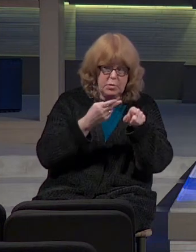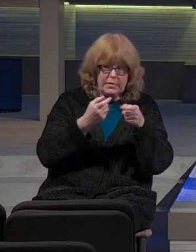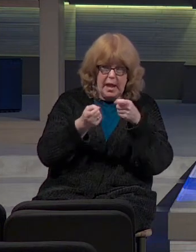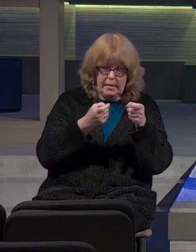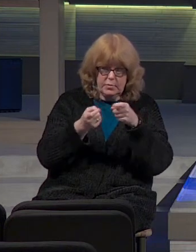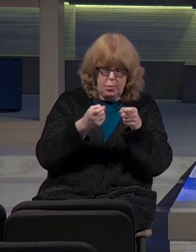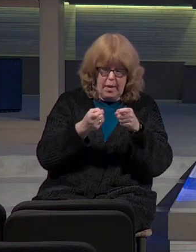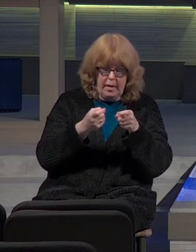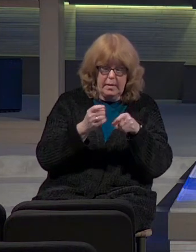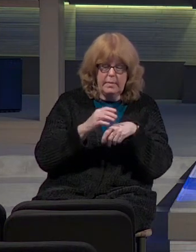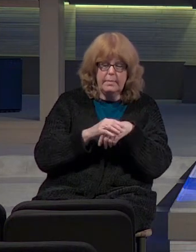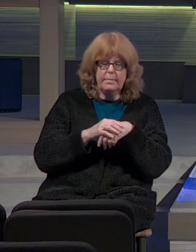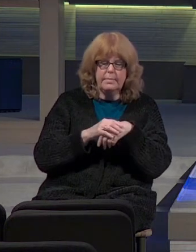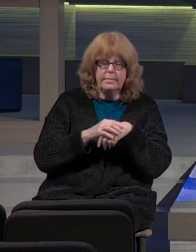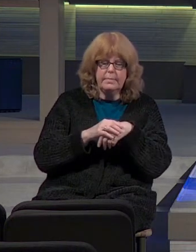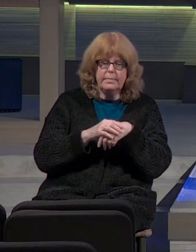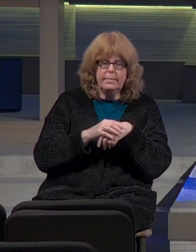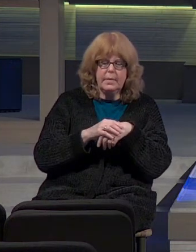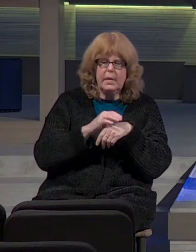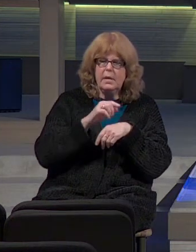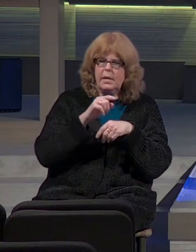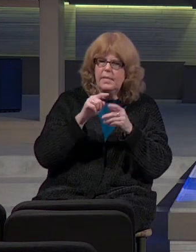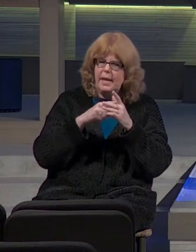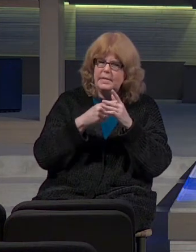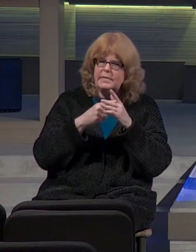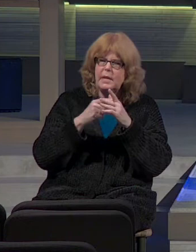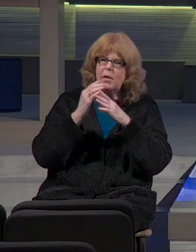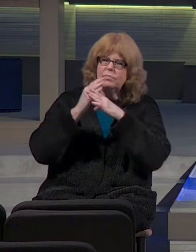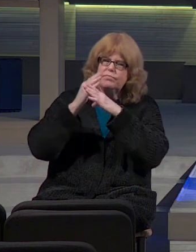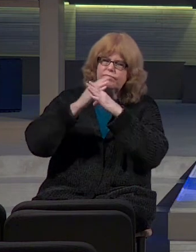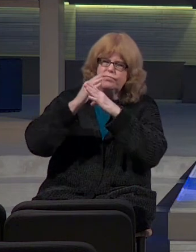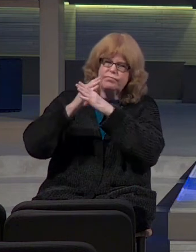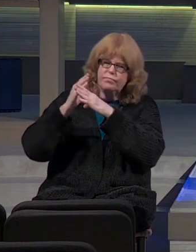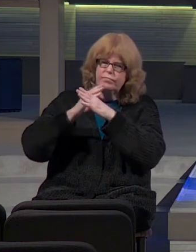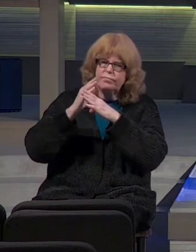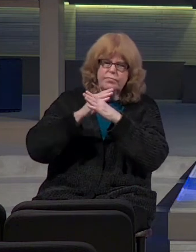reign is when they begin remodeling the temple.